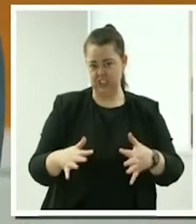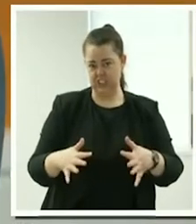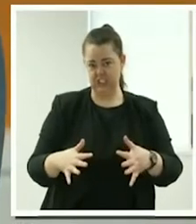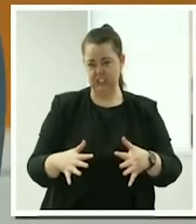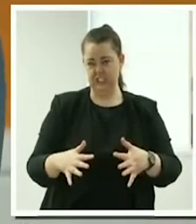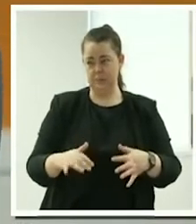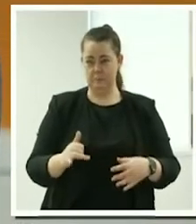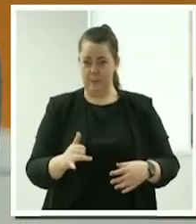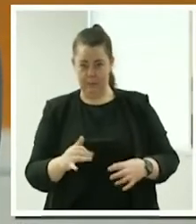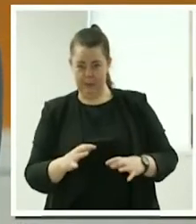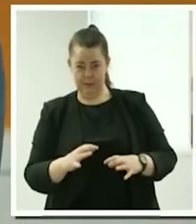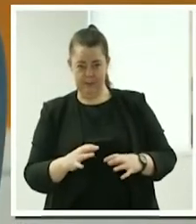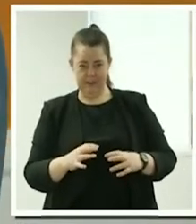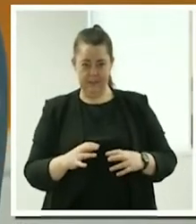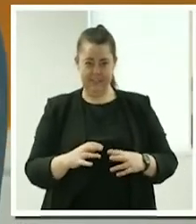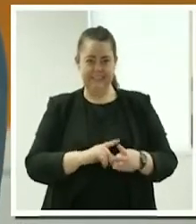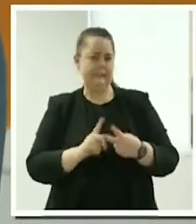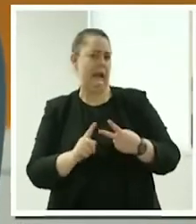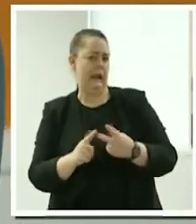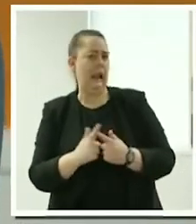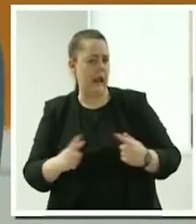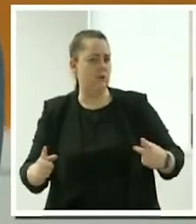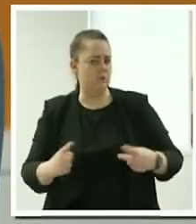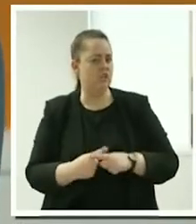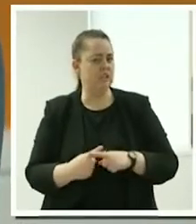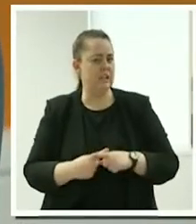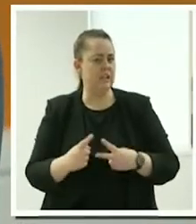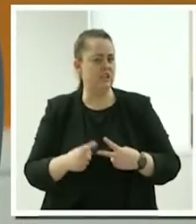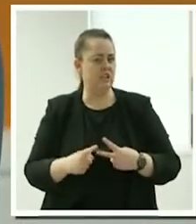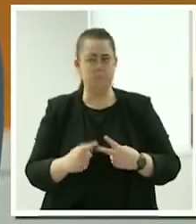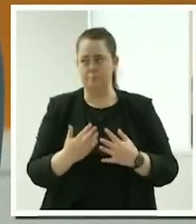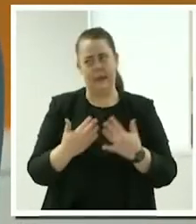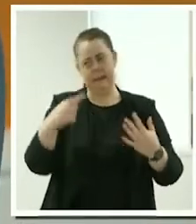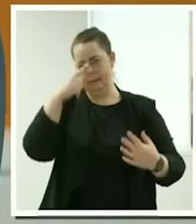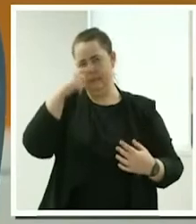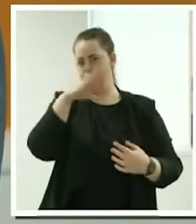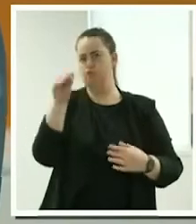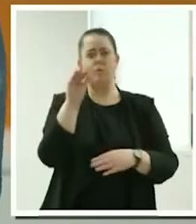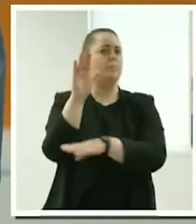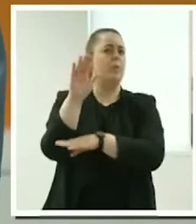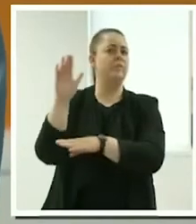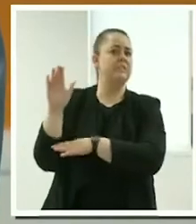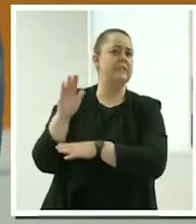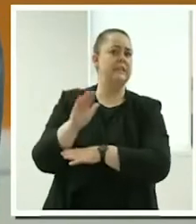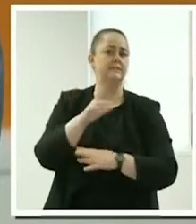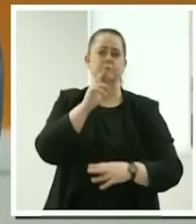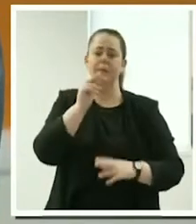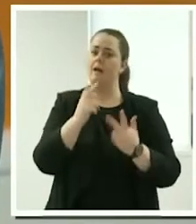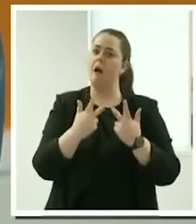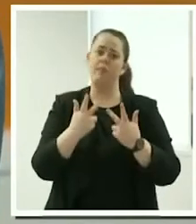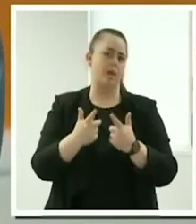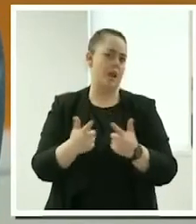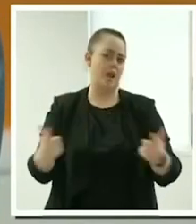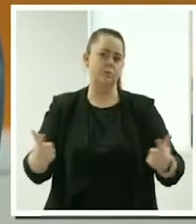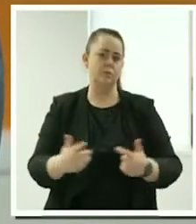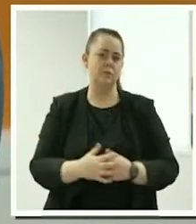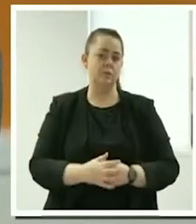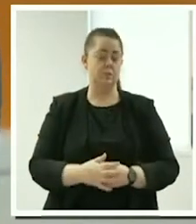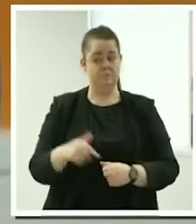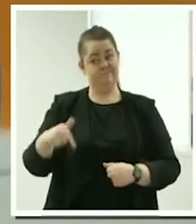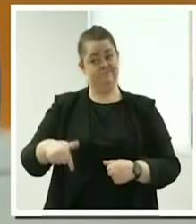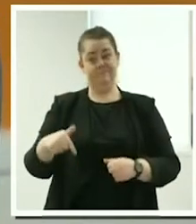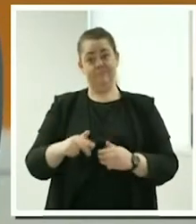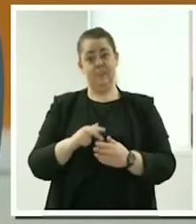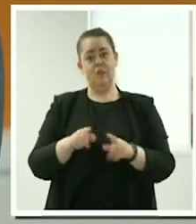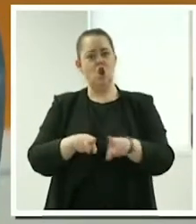language and there's a lot of people out there where it is their second language. The learning hub is very, very good like